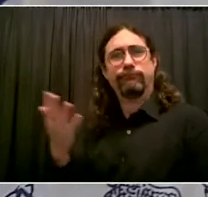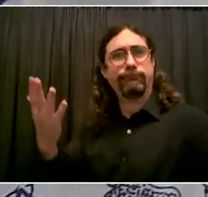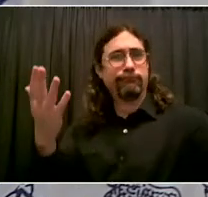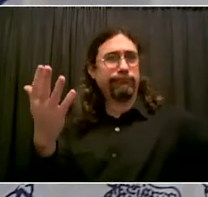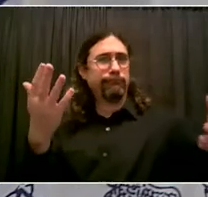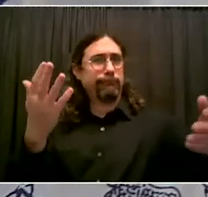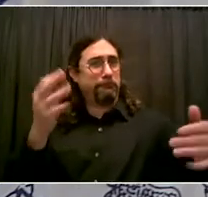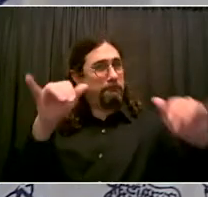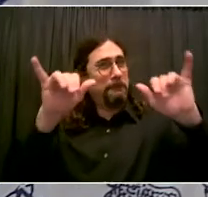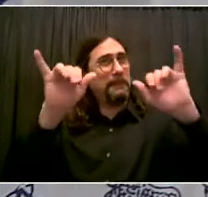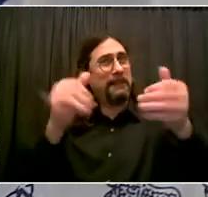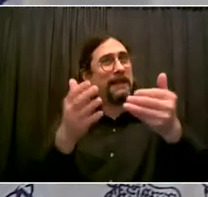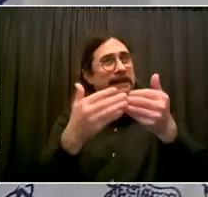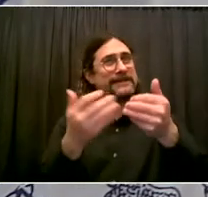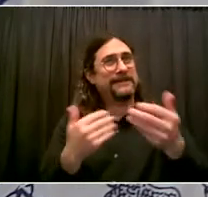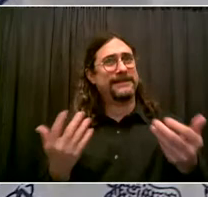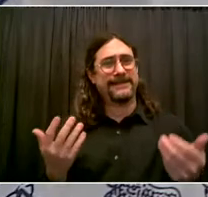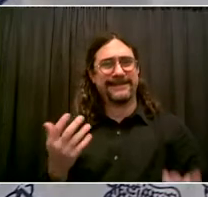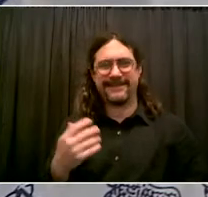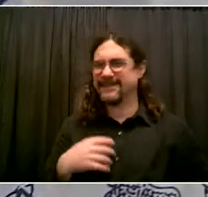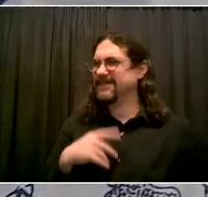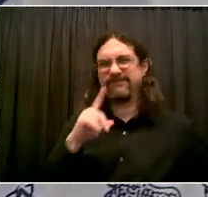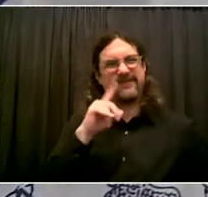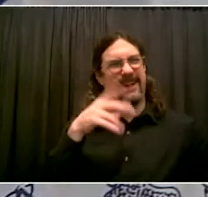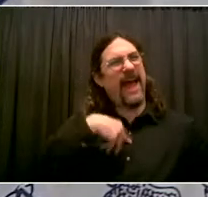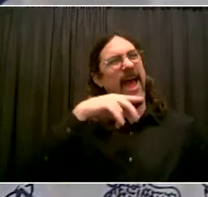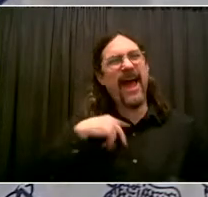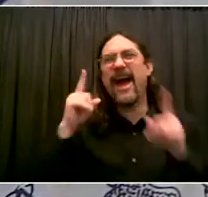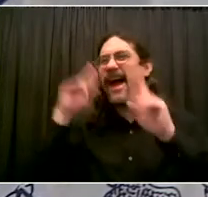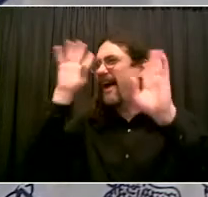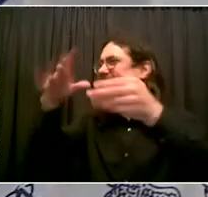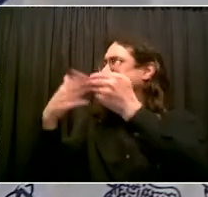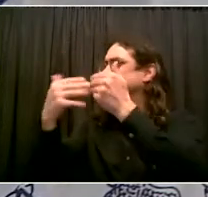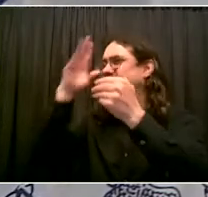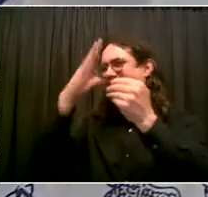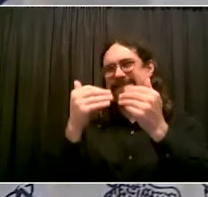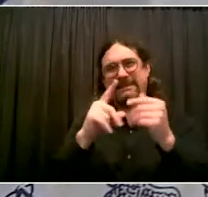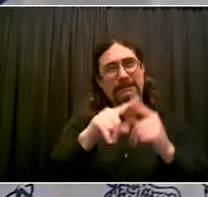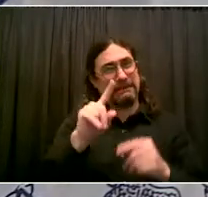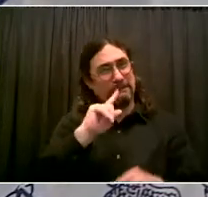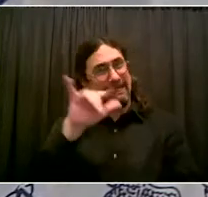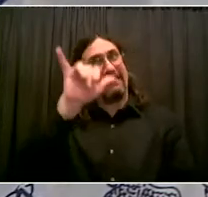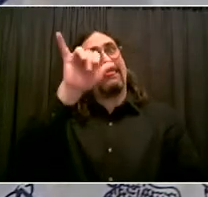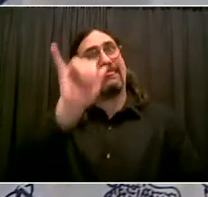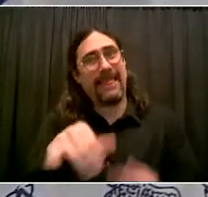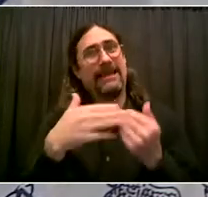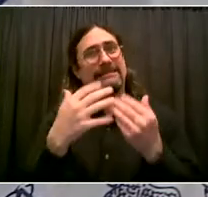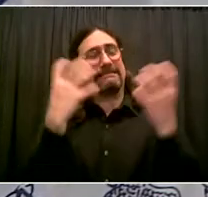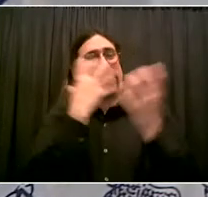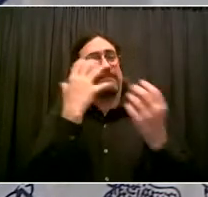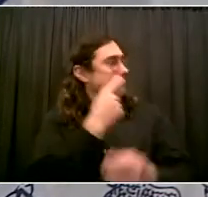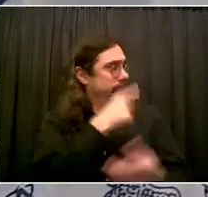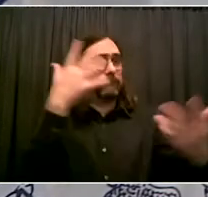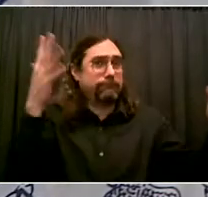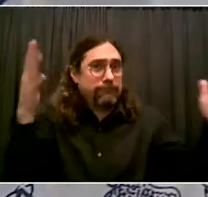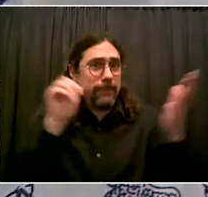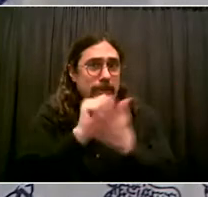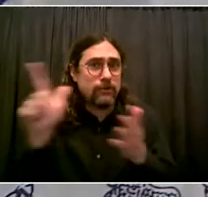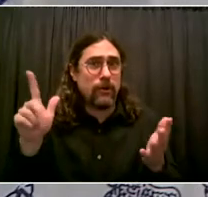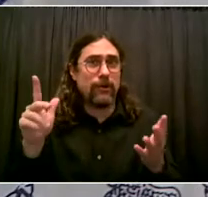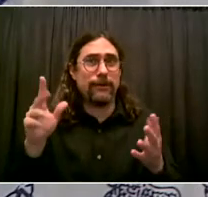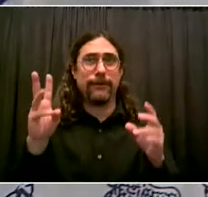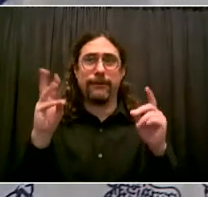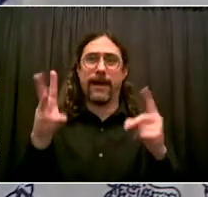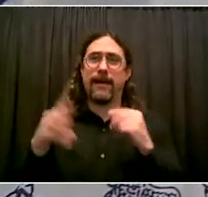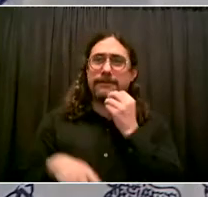I can now attest personally. Now, for anyone, if you've had a flu shot or anything like that, it's really, really the same. It's just done. You feel it for a